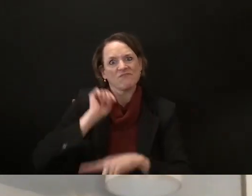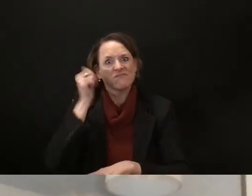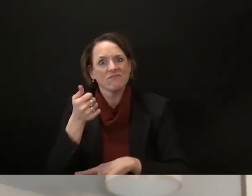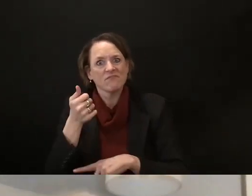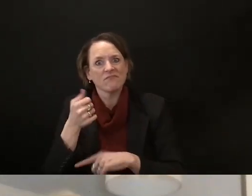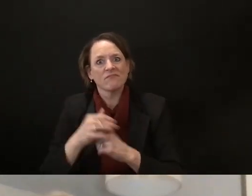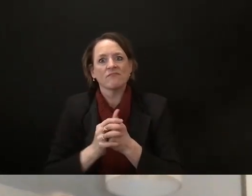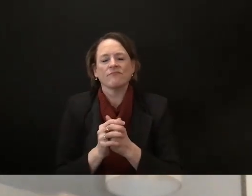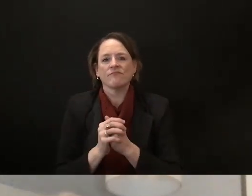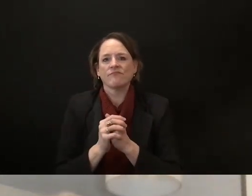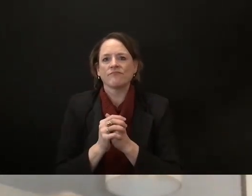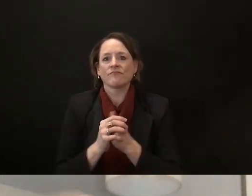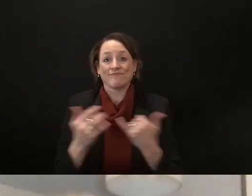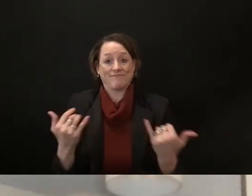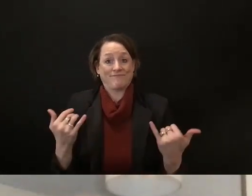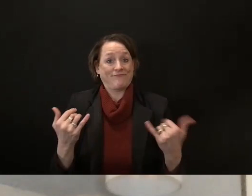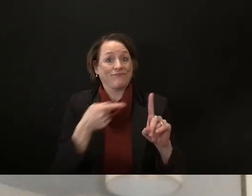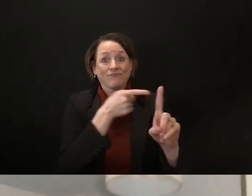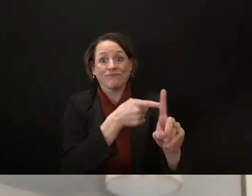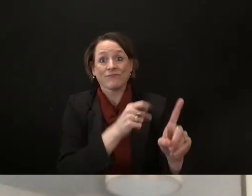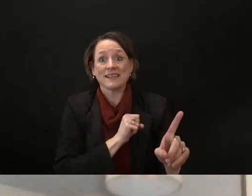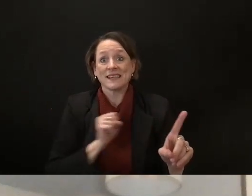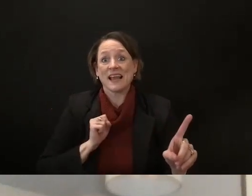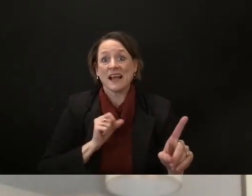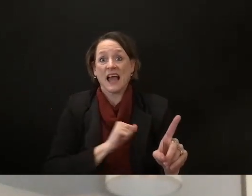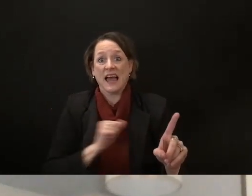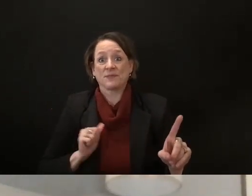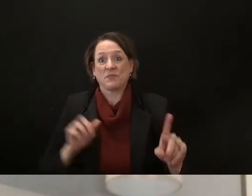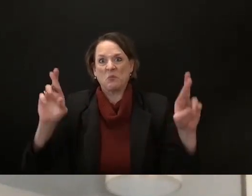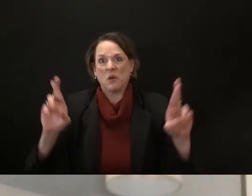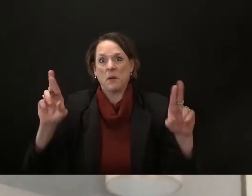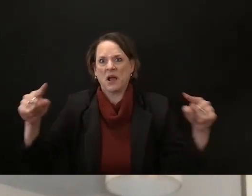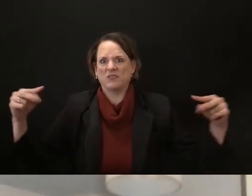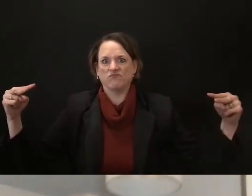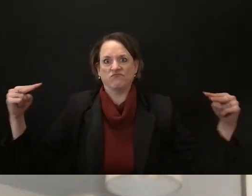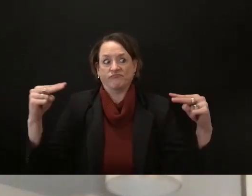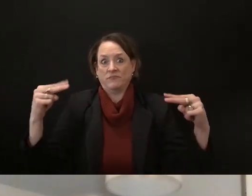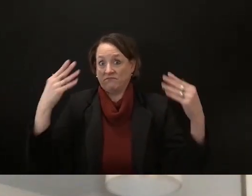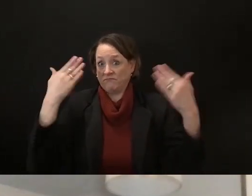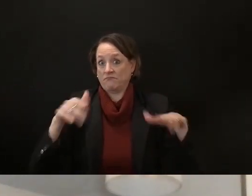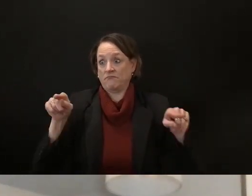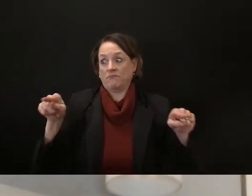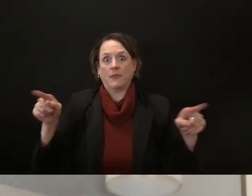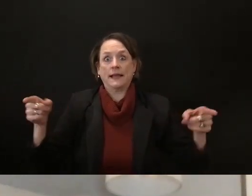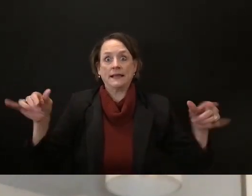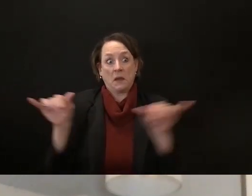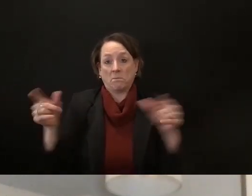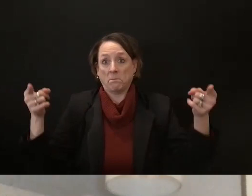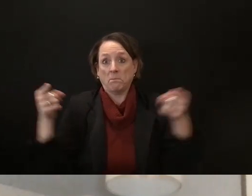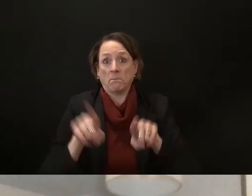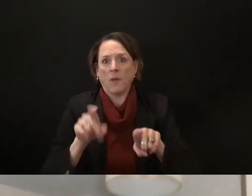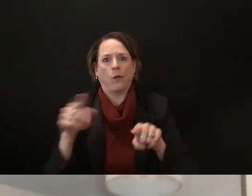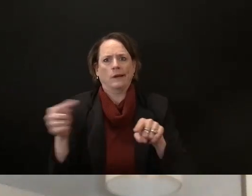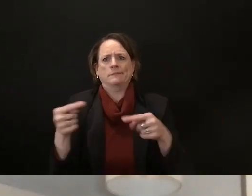republicans and all of us and our our live our lives kind of hang in the balance um and oh by the way a majority of wisconsinites